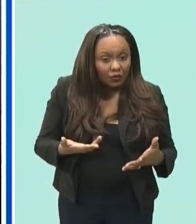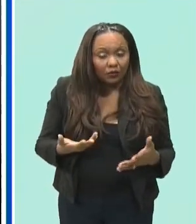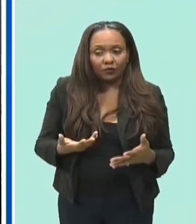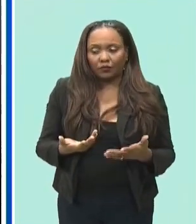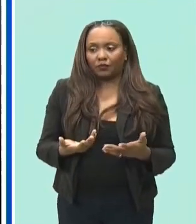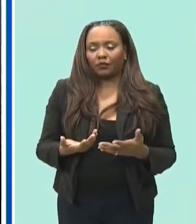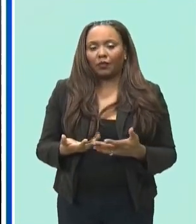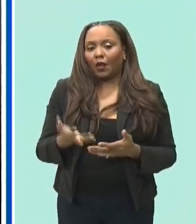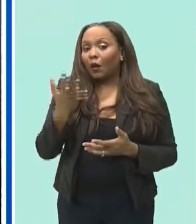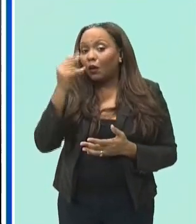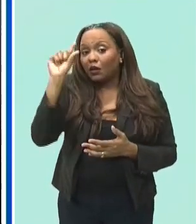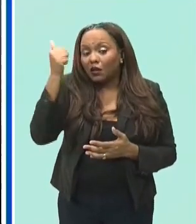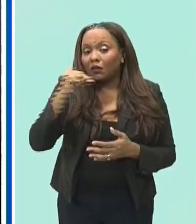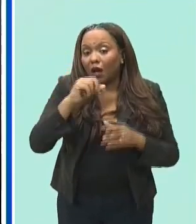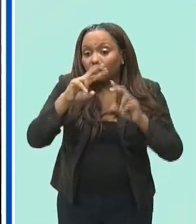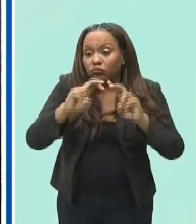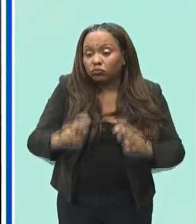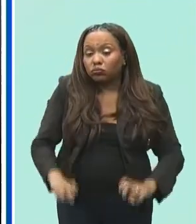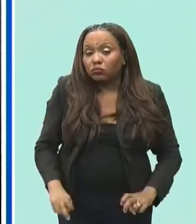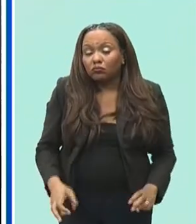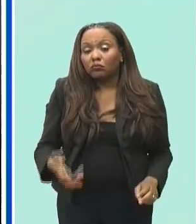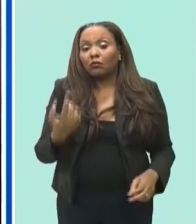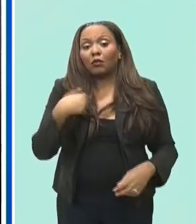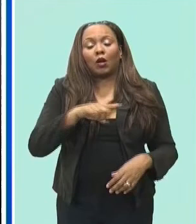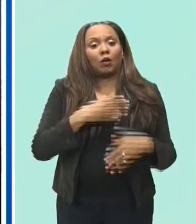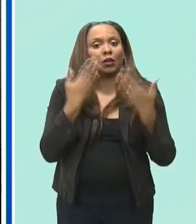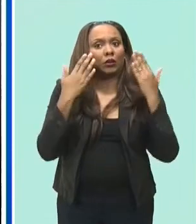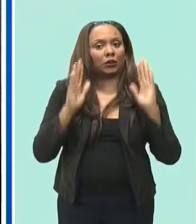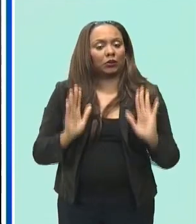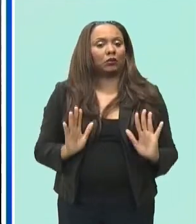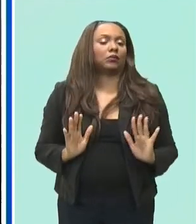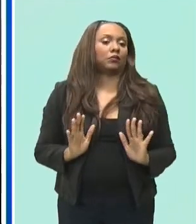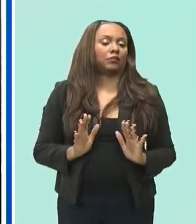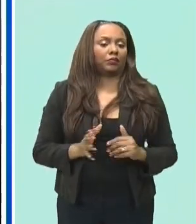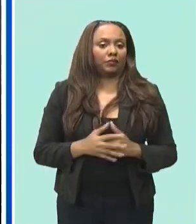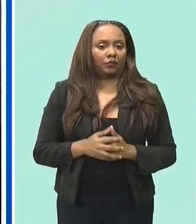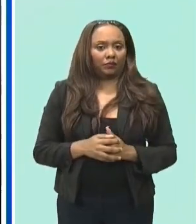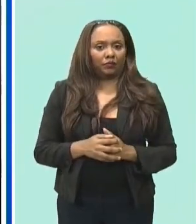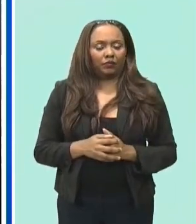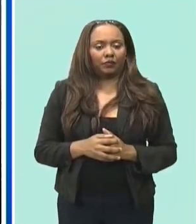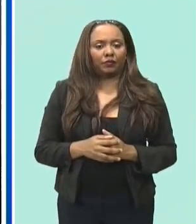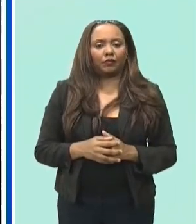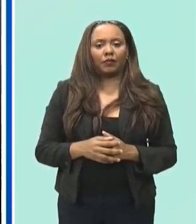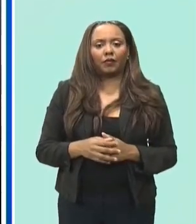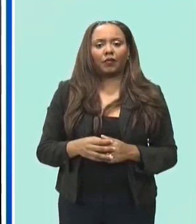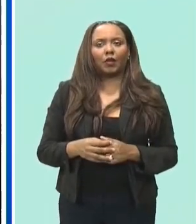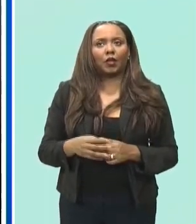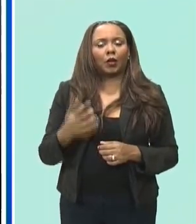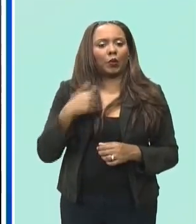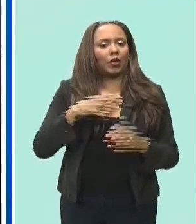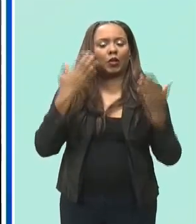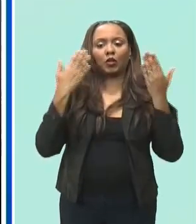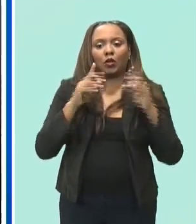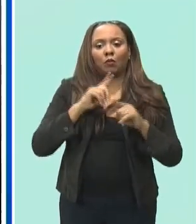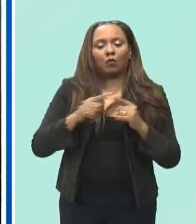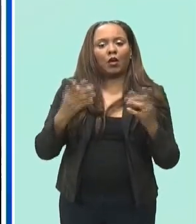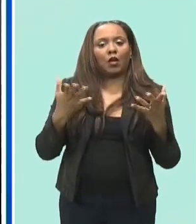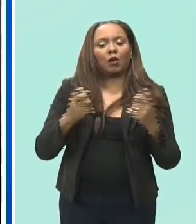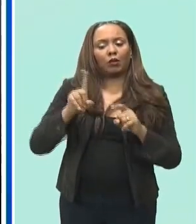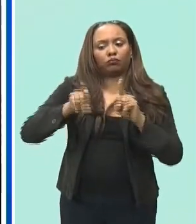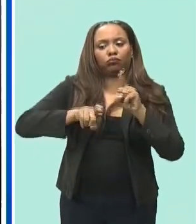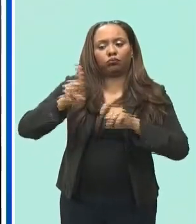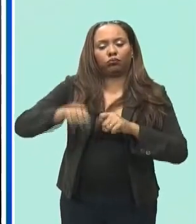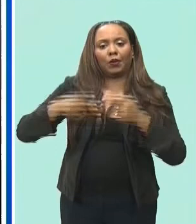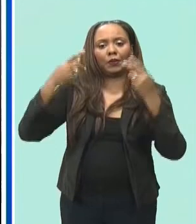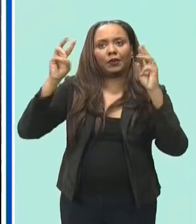due diligence when screening him as a prospective minister these were among the questions we were hoping to pose to prime minister dr keith